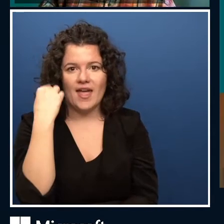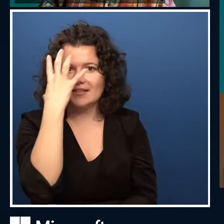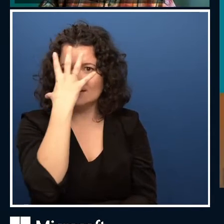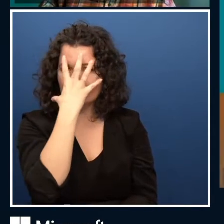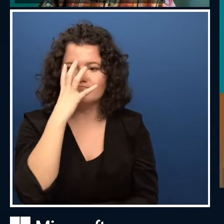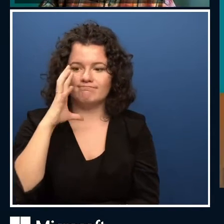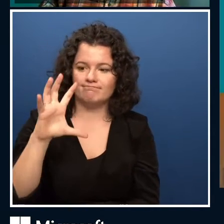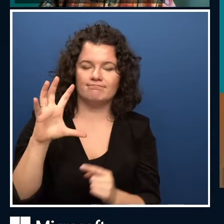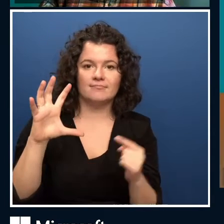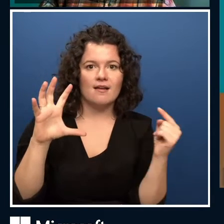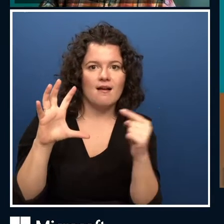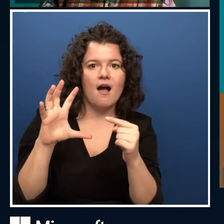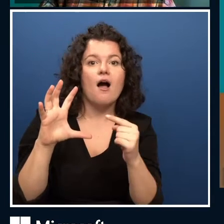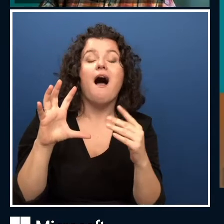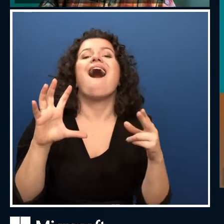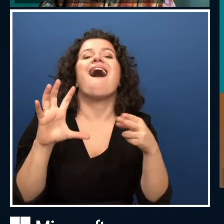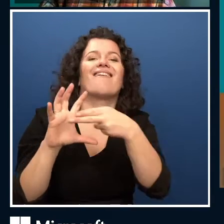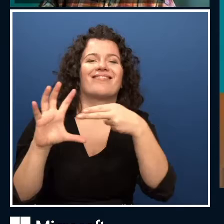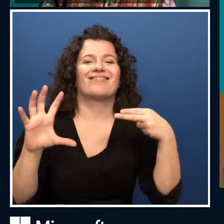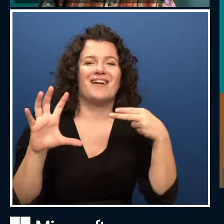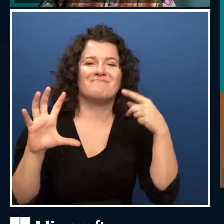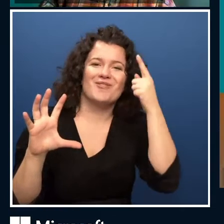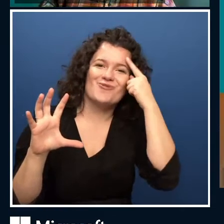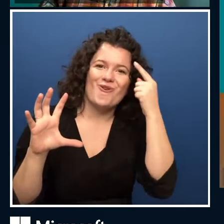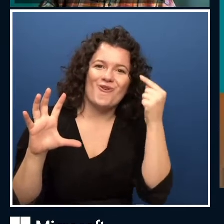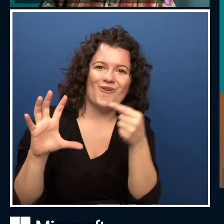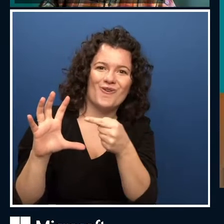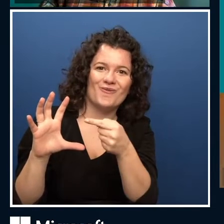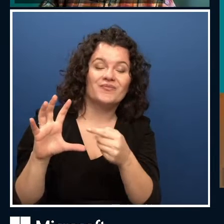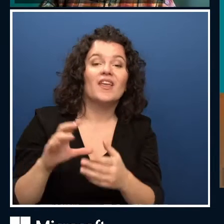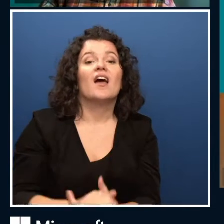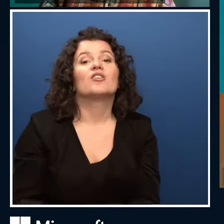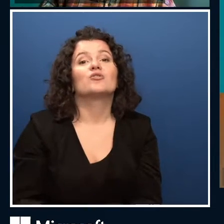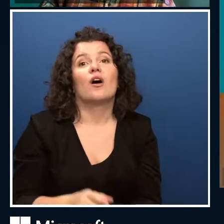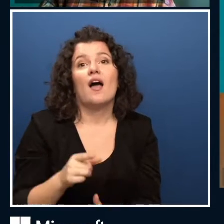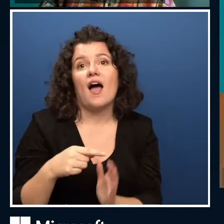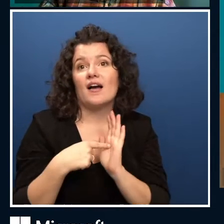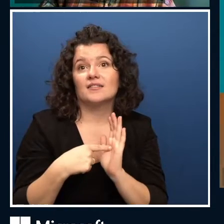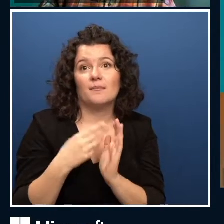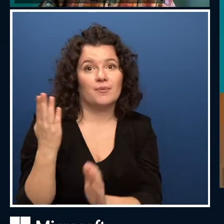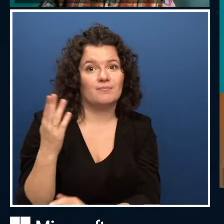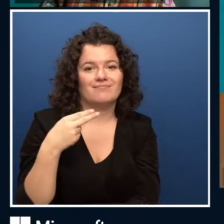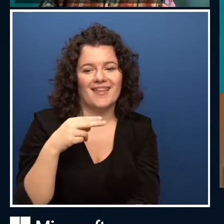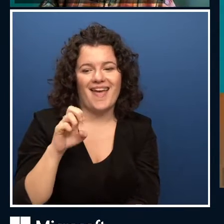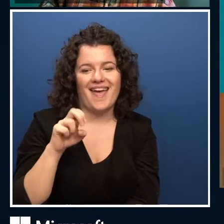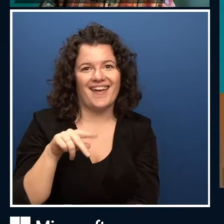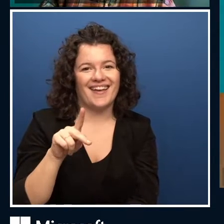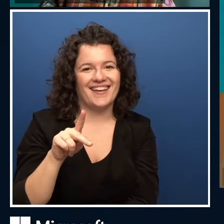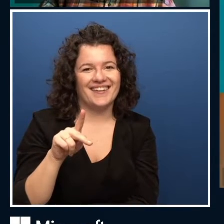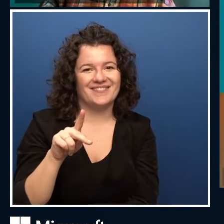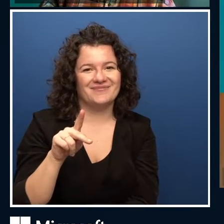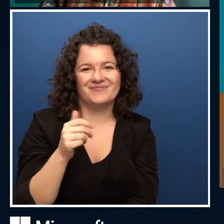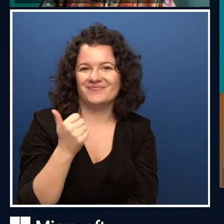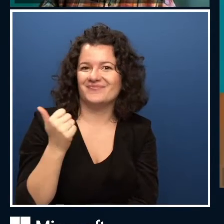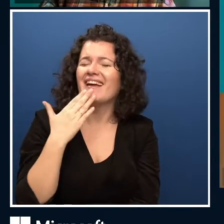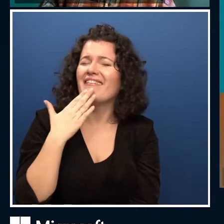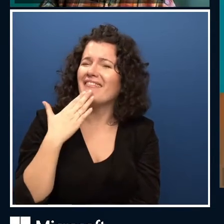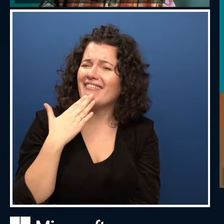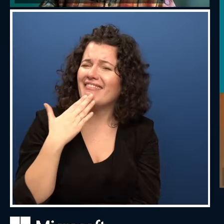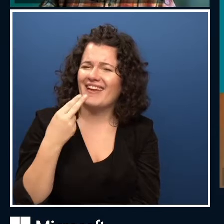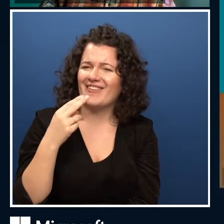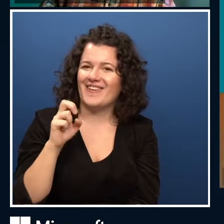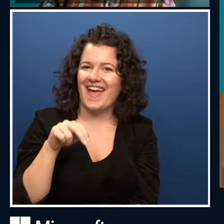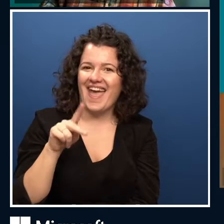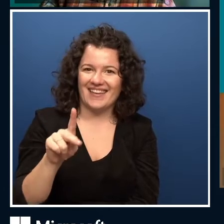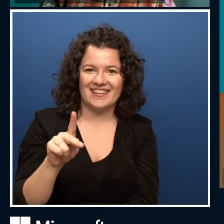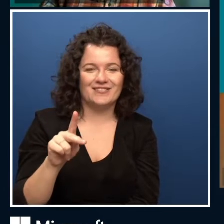One of the really, really nice example is Hank. Hank is actually our producer for today. So I say thank you in the chat to Hank for producing this amazing